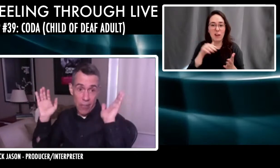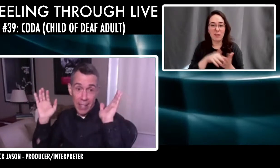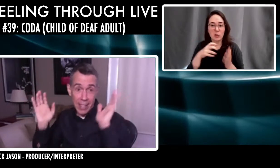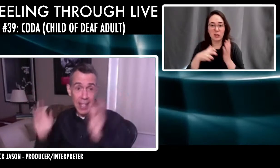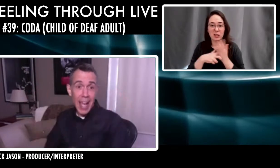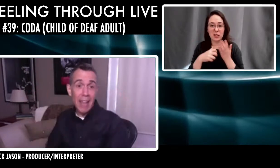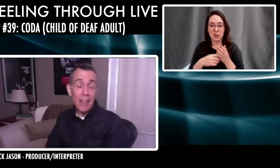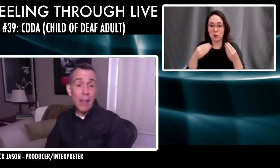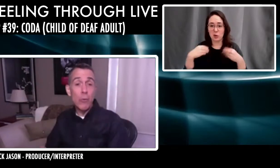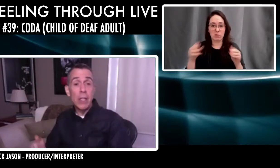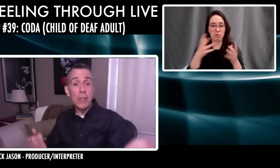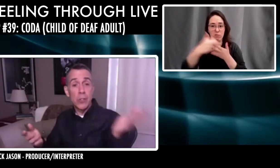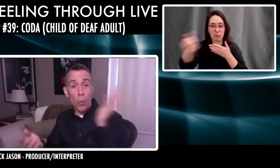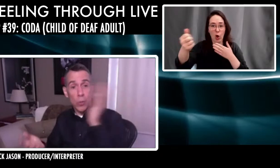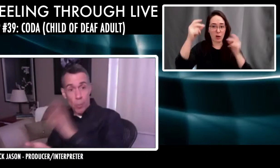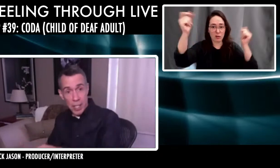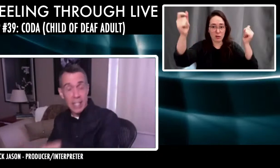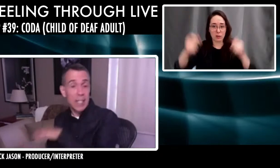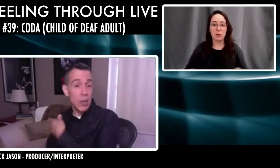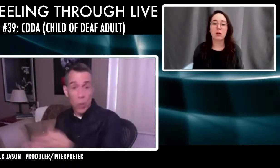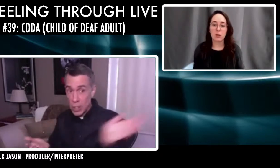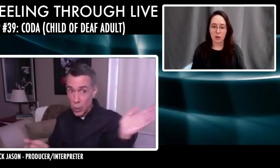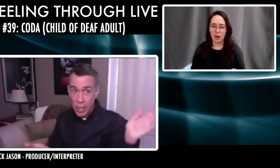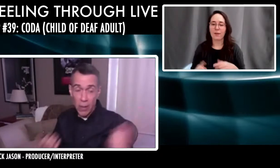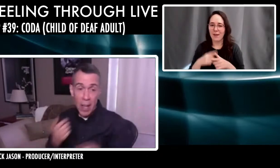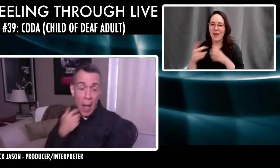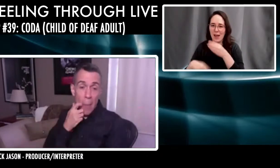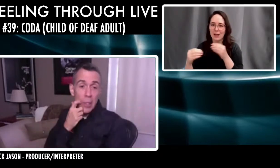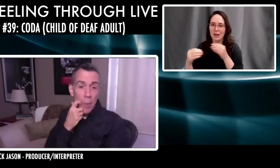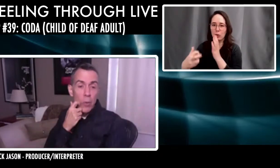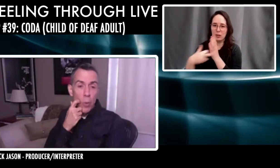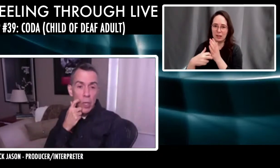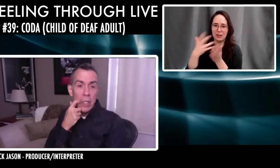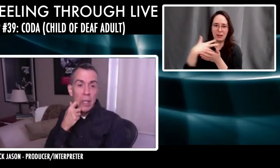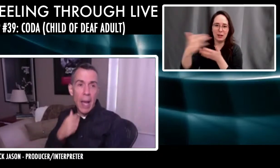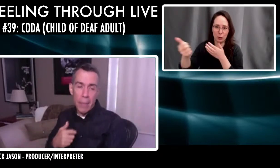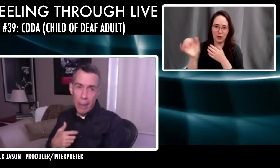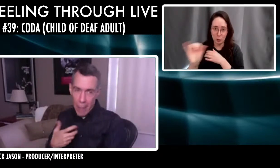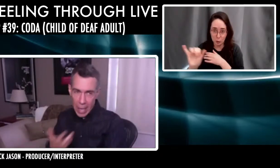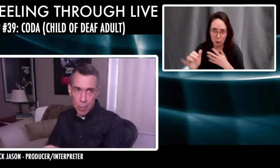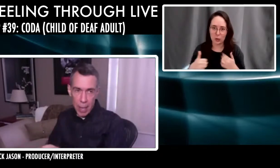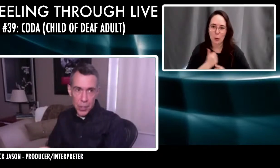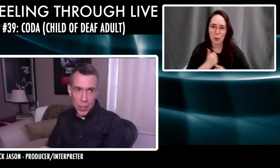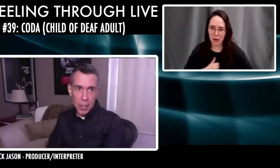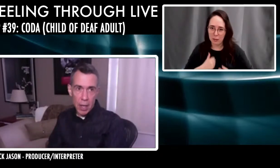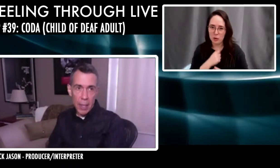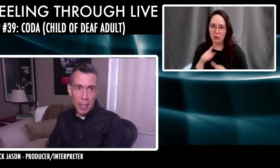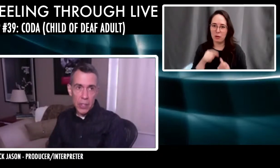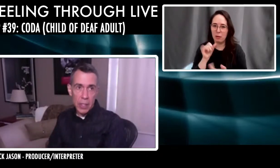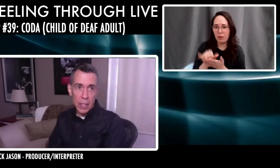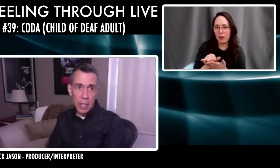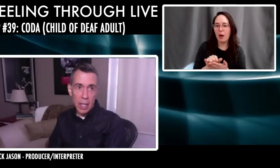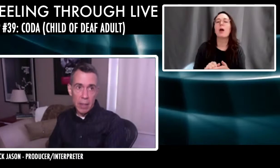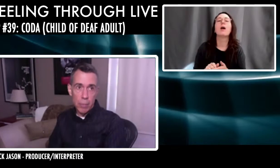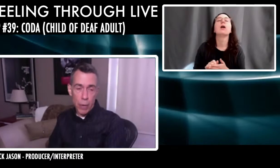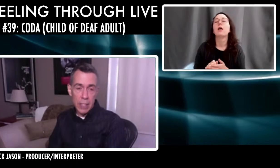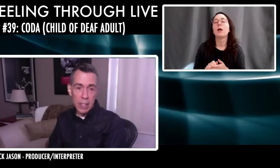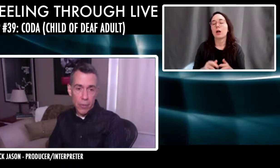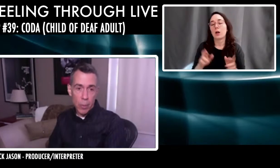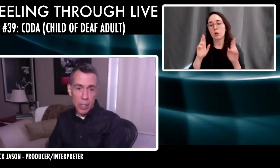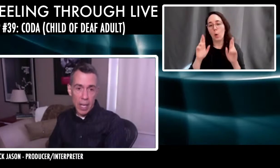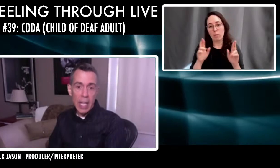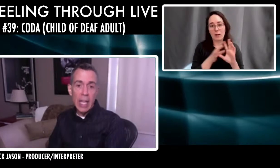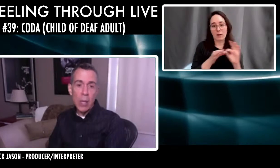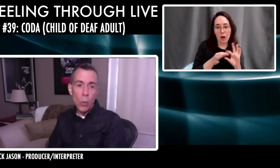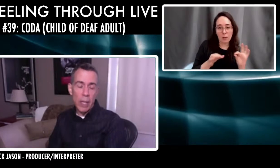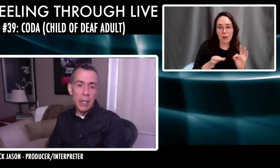like really fast. And then they resold some more tickets and they got sold out, but the movie would, I imagine based on the comments and the, and the praise